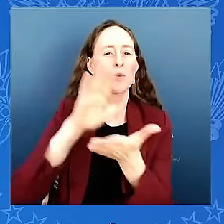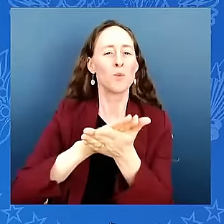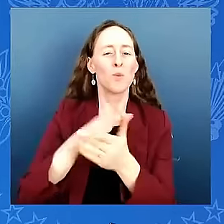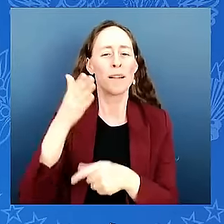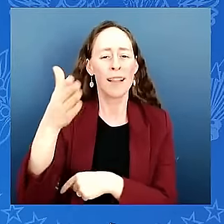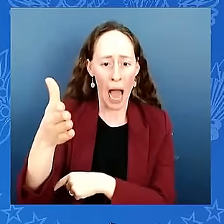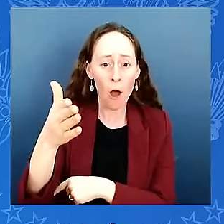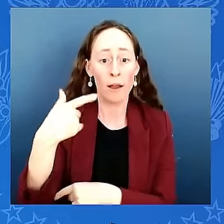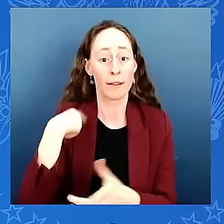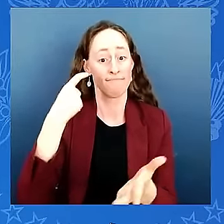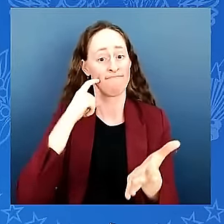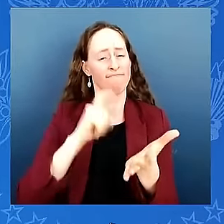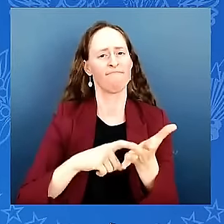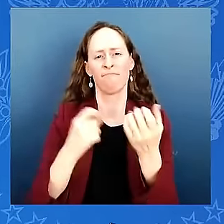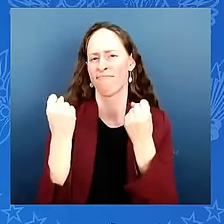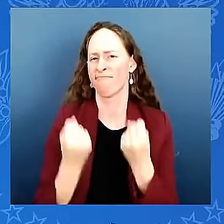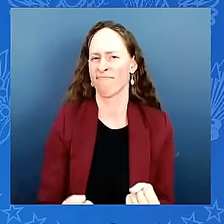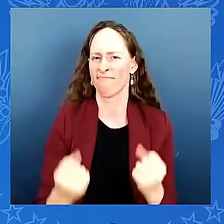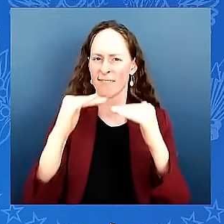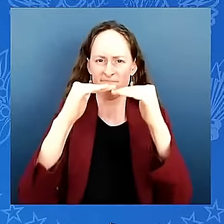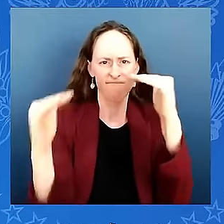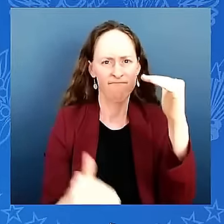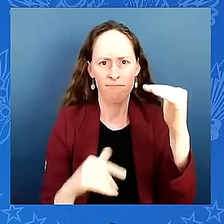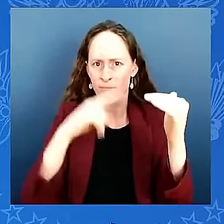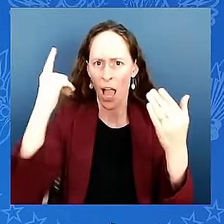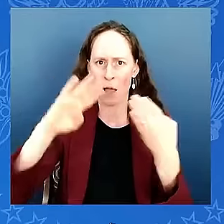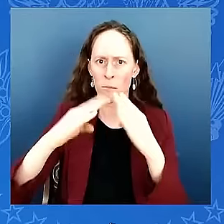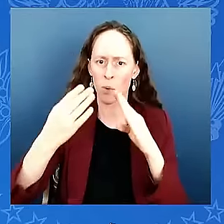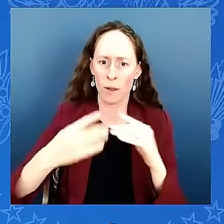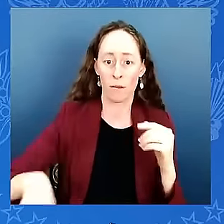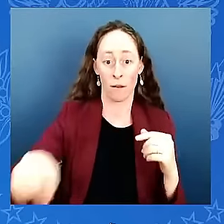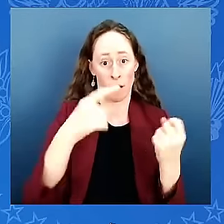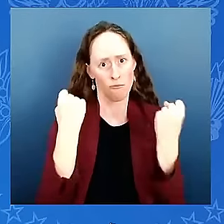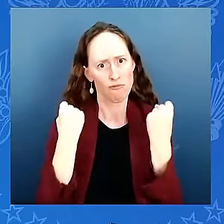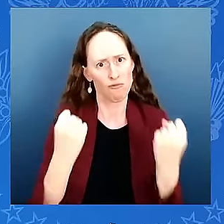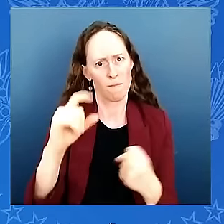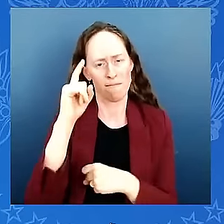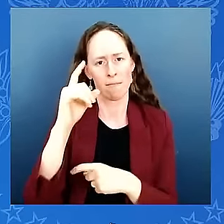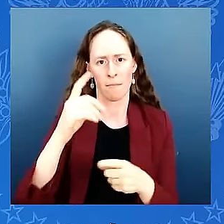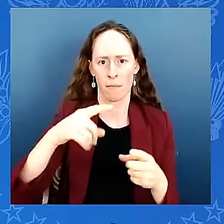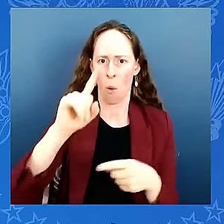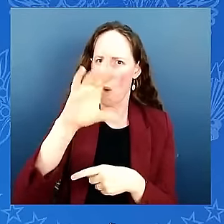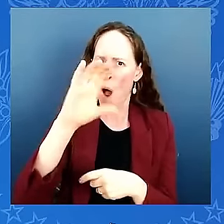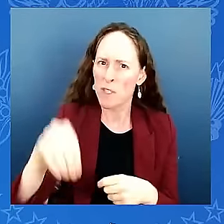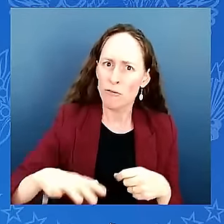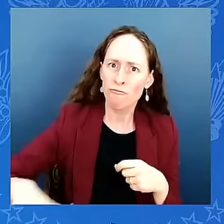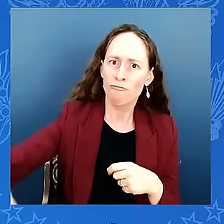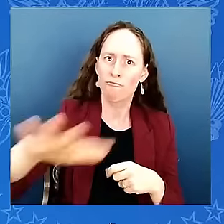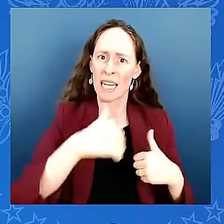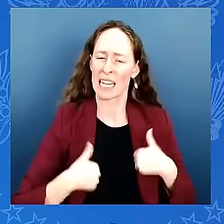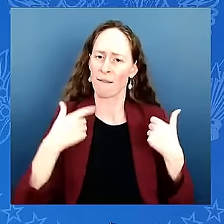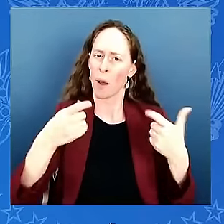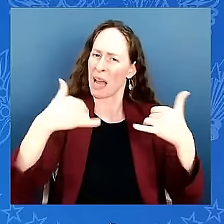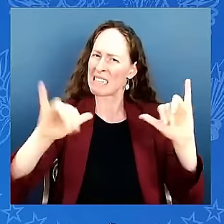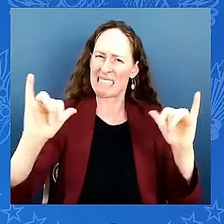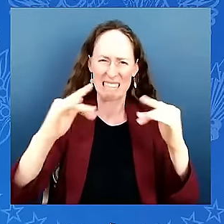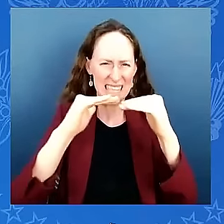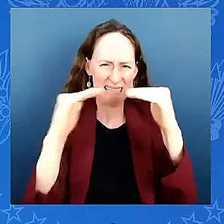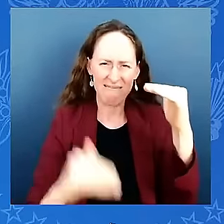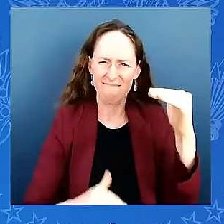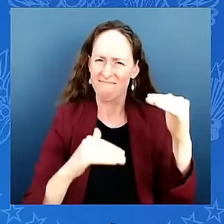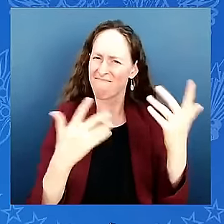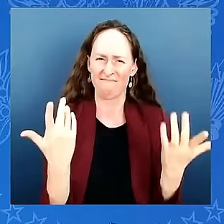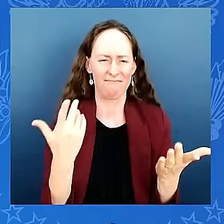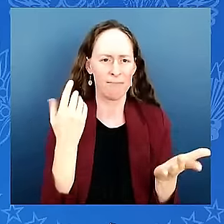um we're talking about low low employment as well as fewer resources for its residents and so